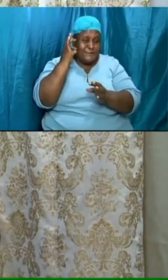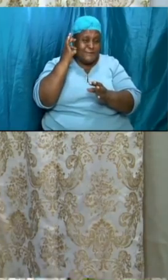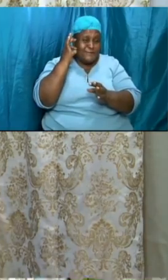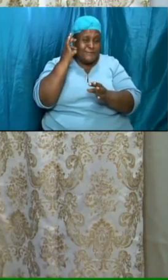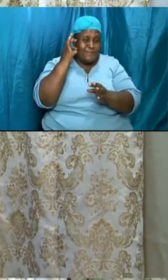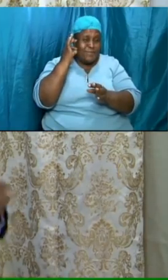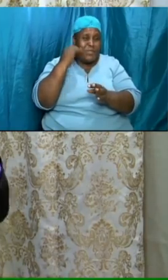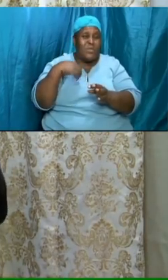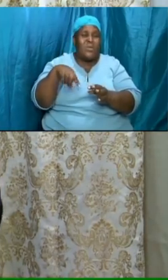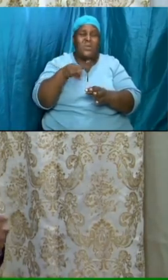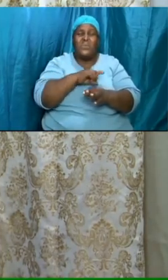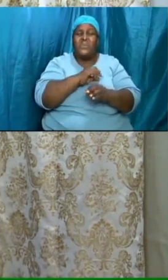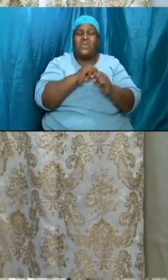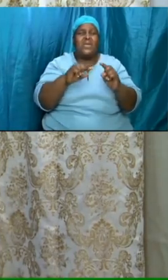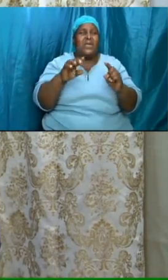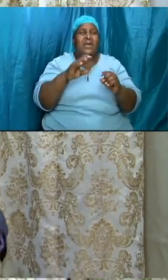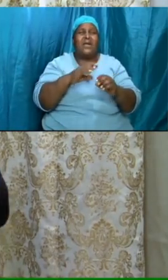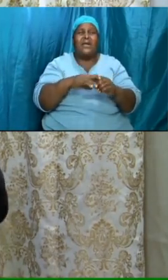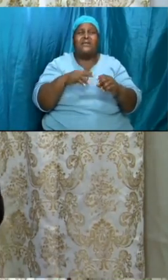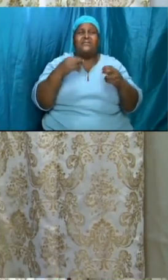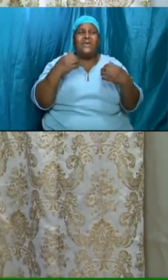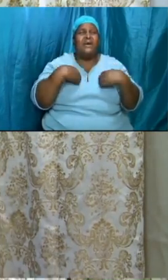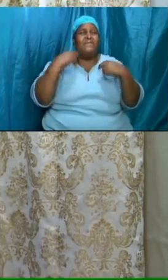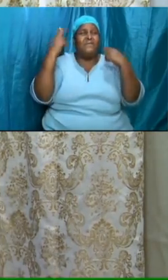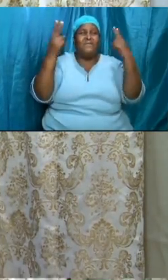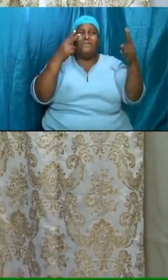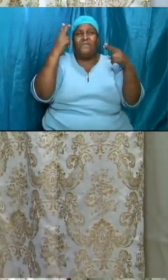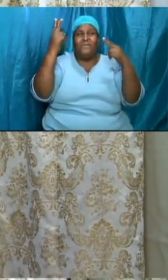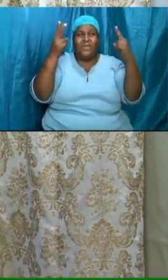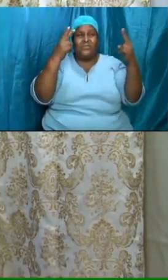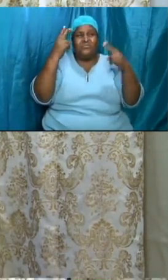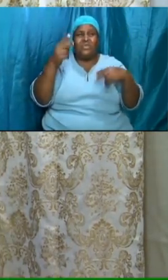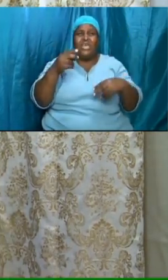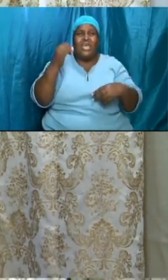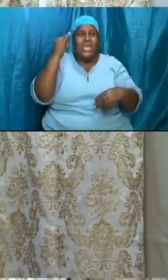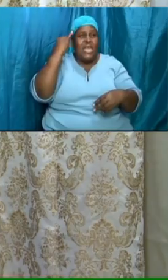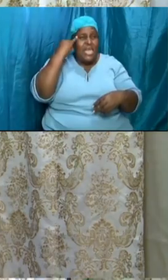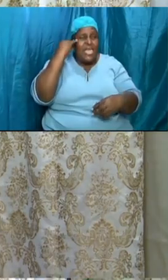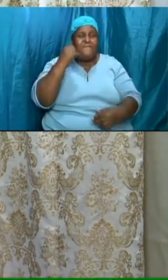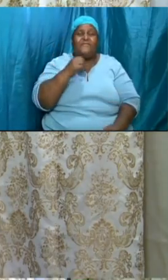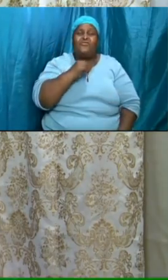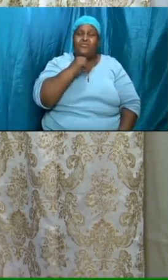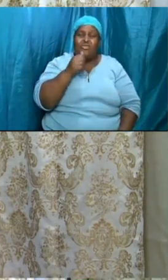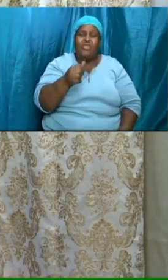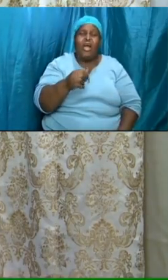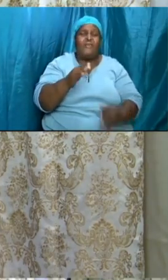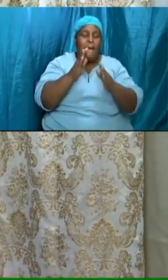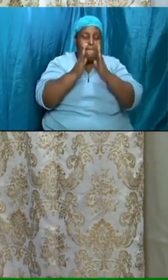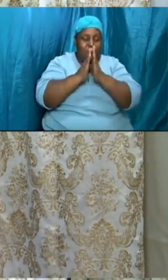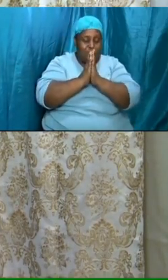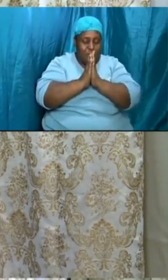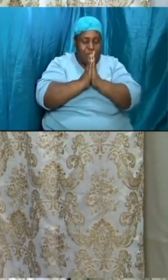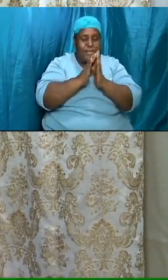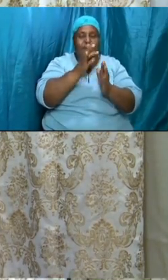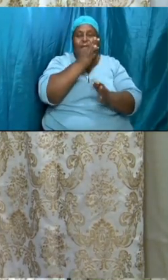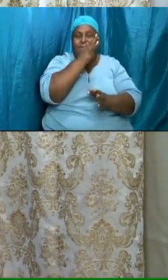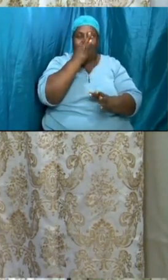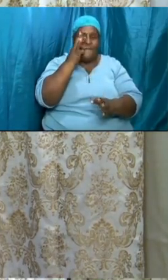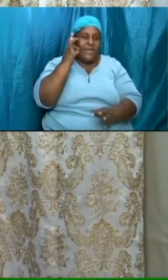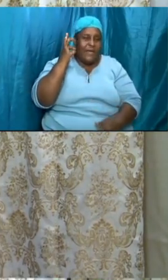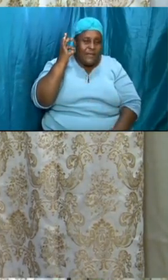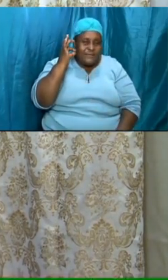cannot overcome we cannot have the victory we cannot have the preeminence over the flesh because we are not fasting prayer